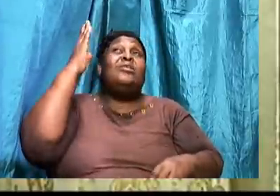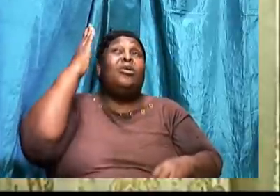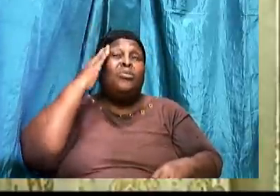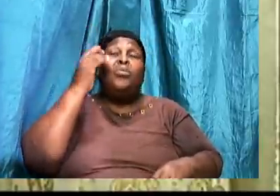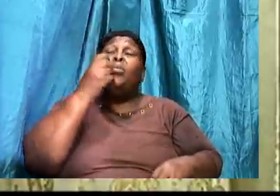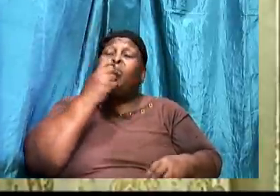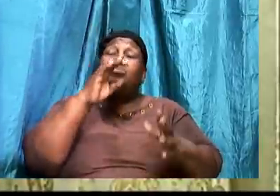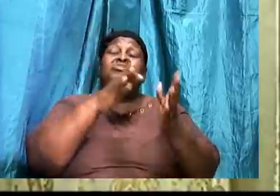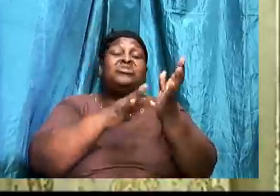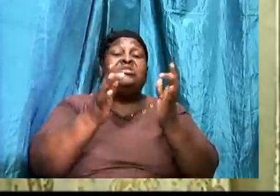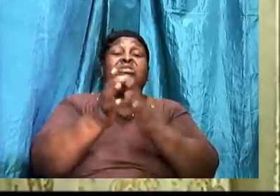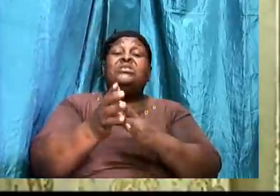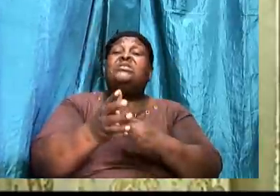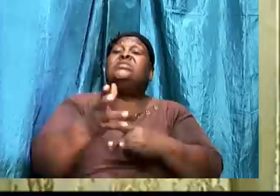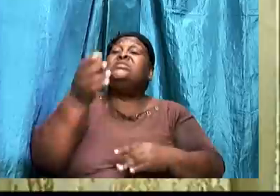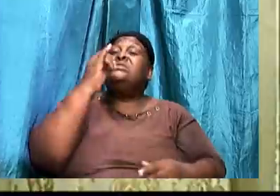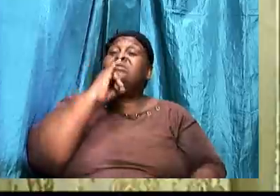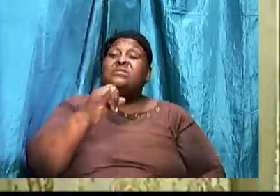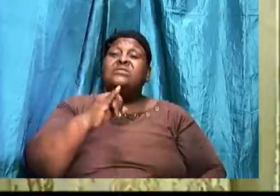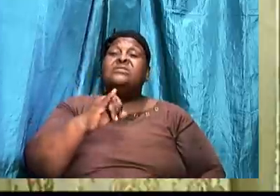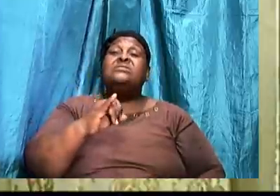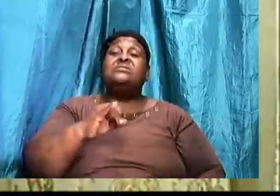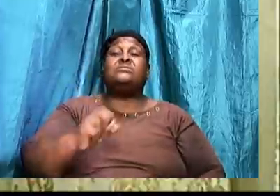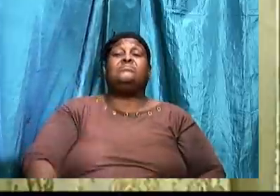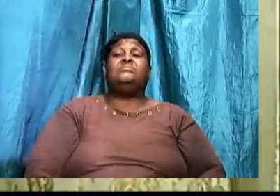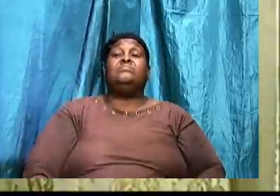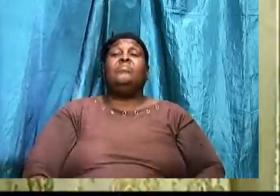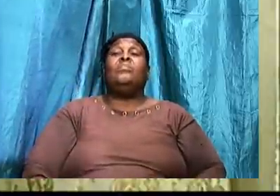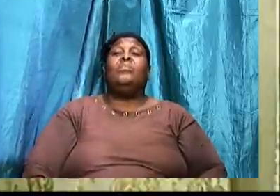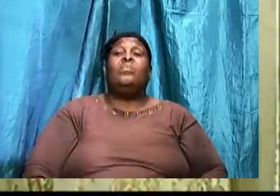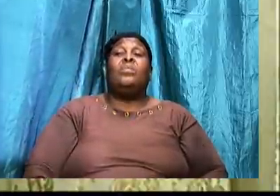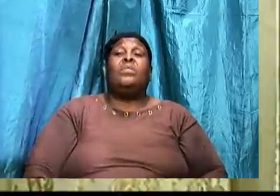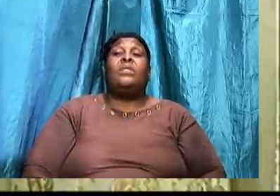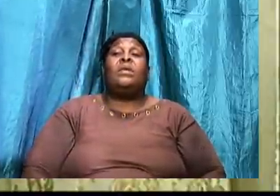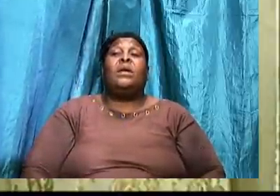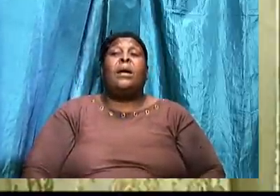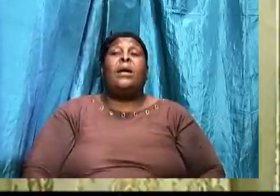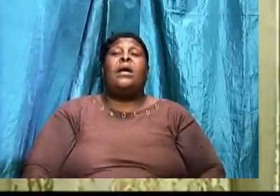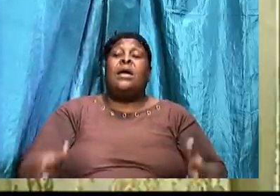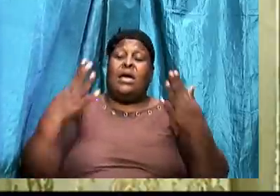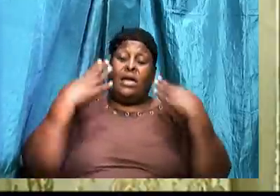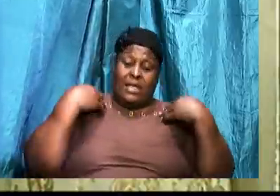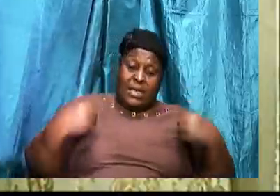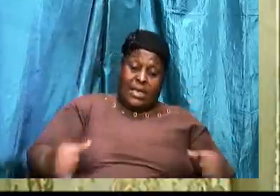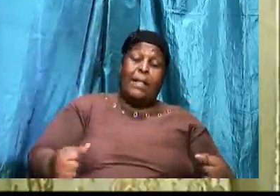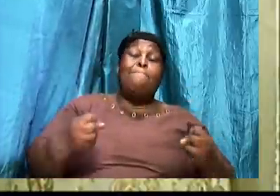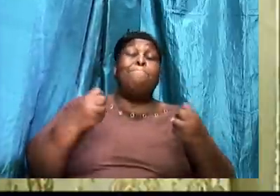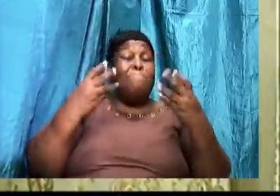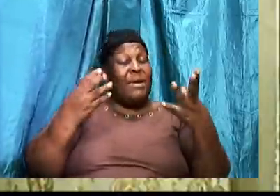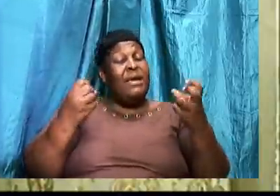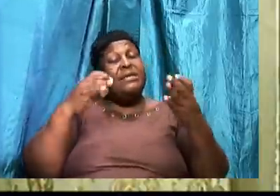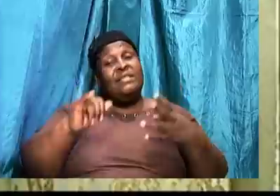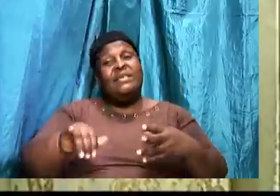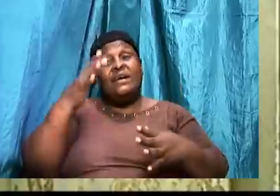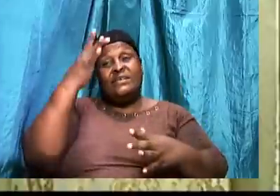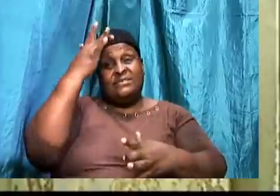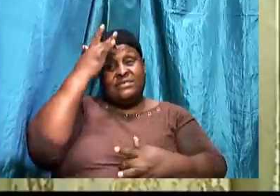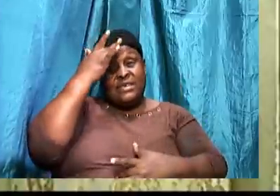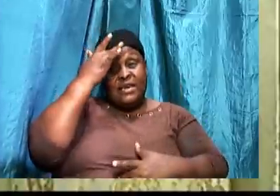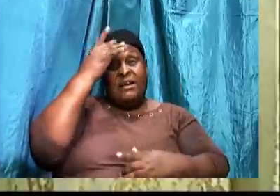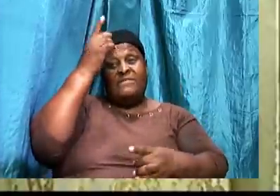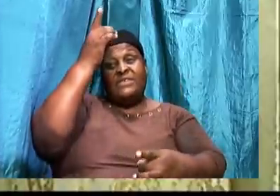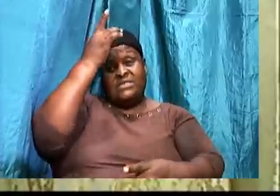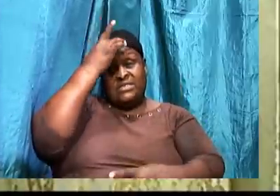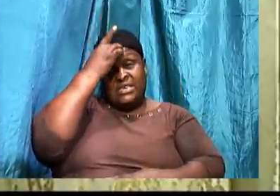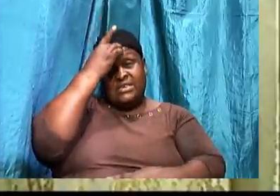In Mark 1 verses 34. And he healed many that were sick. Of diverse diseases.